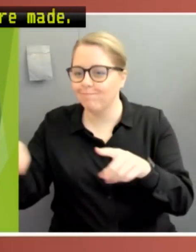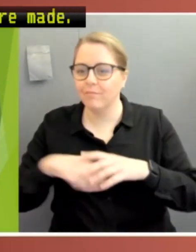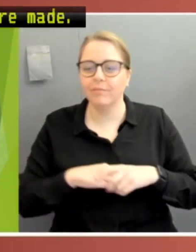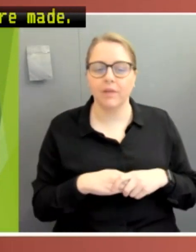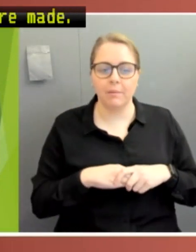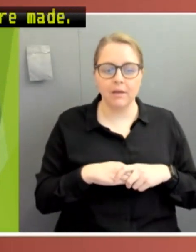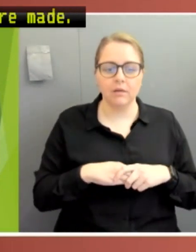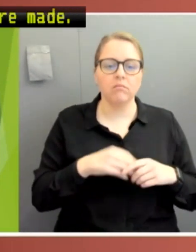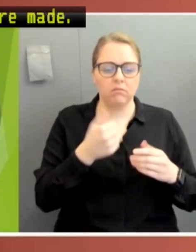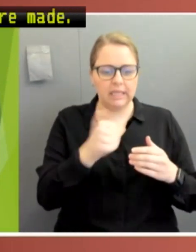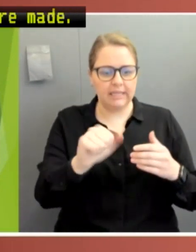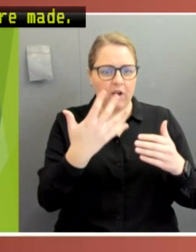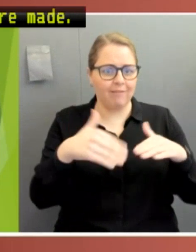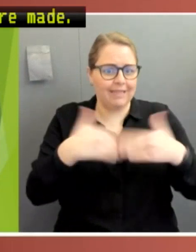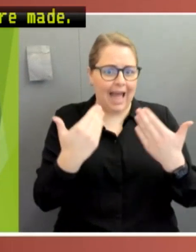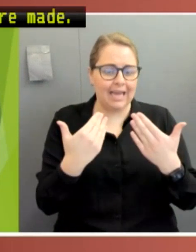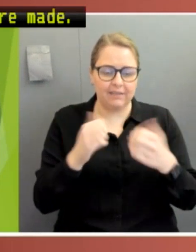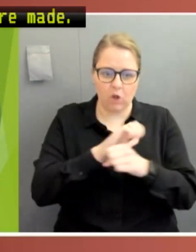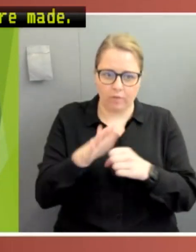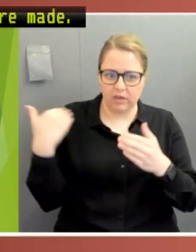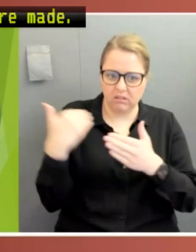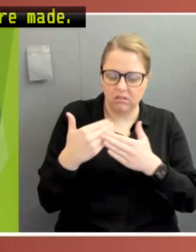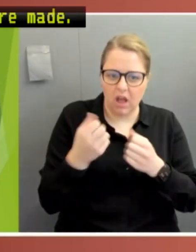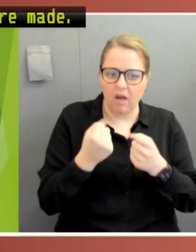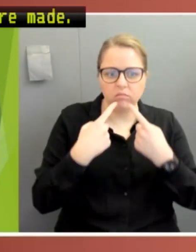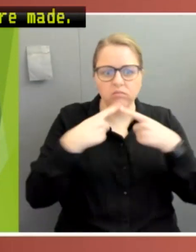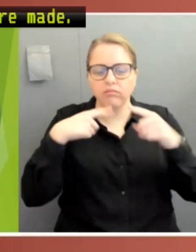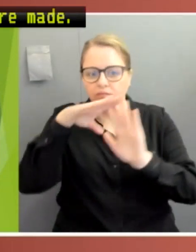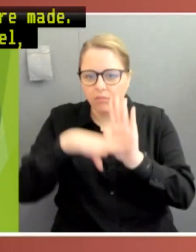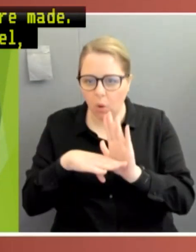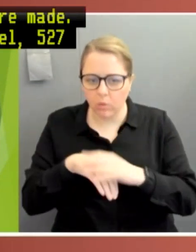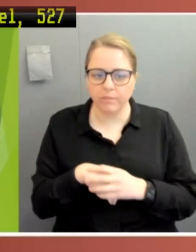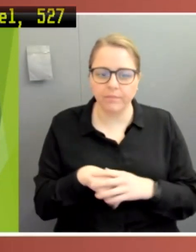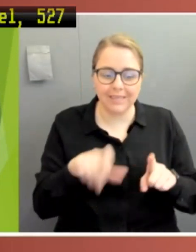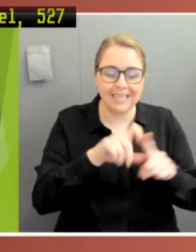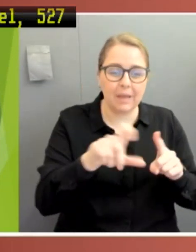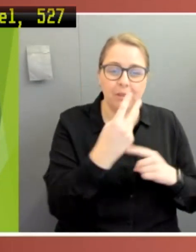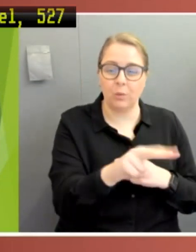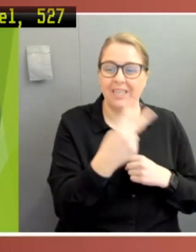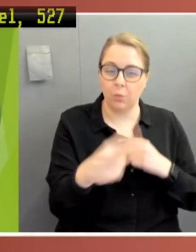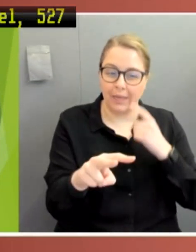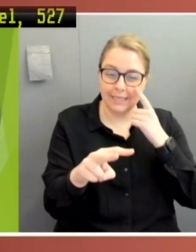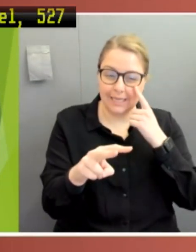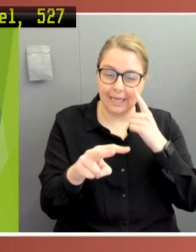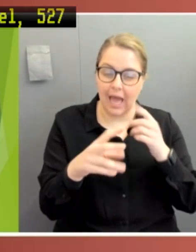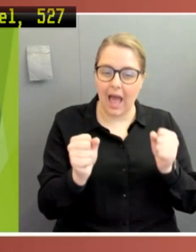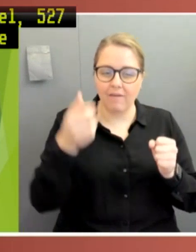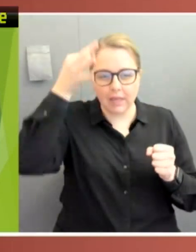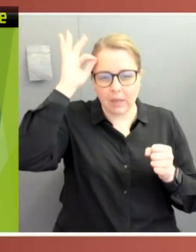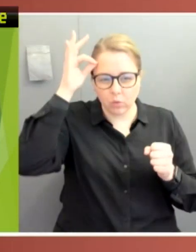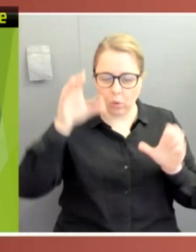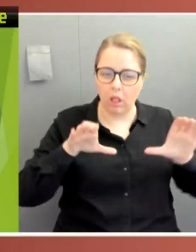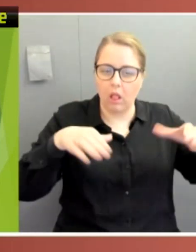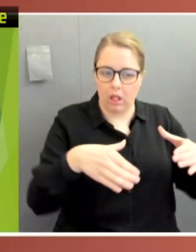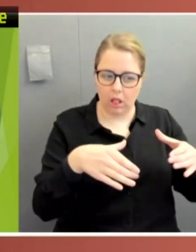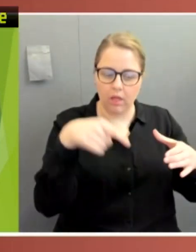And many of these were exempt from disallowance. In December 2020, for instance, the Senate Standing Committee for the Scrutiny of Delegated Legislation noted that of